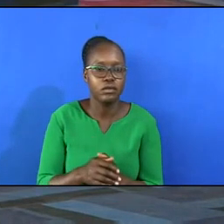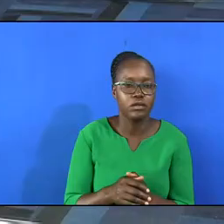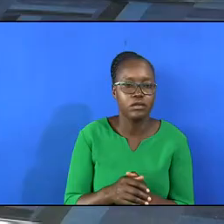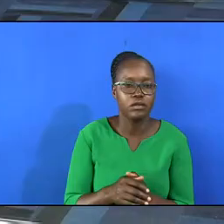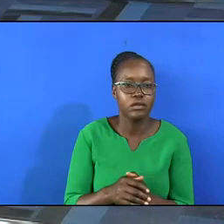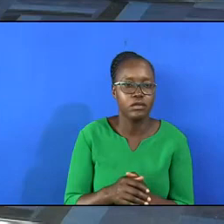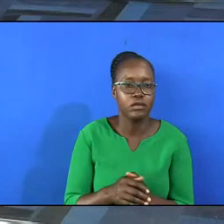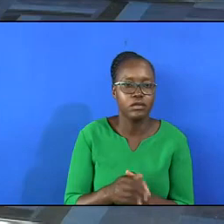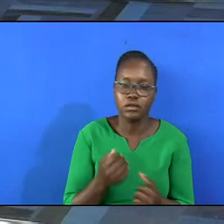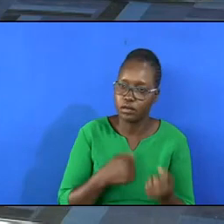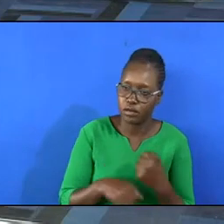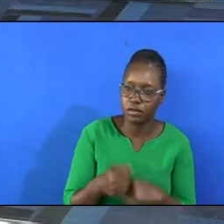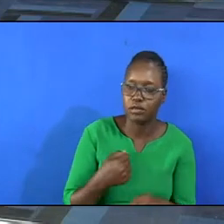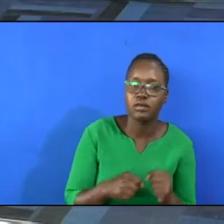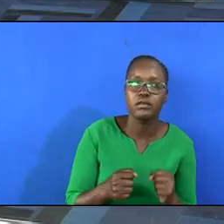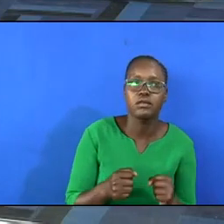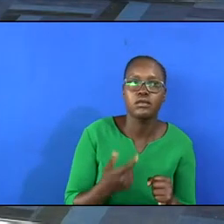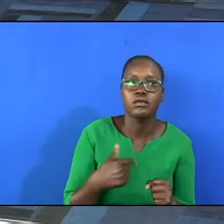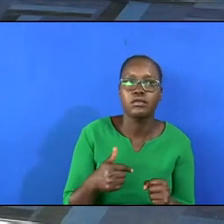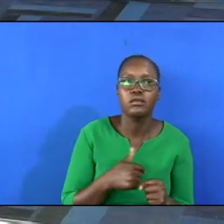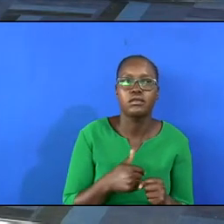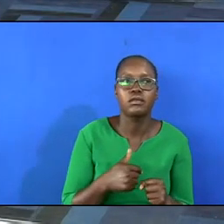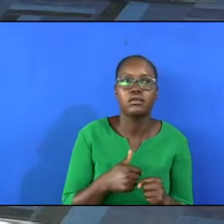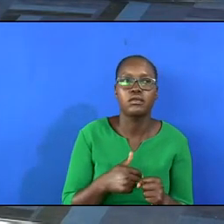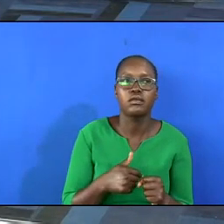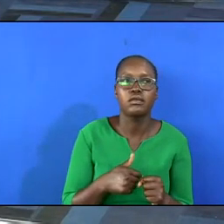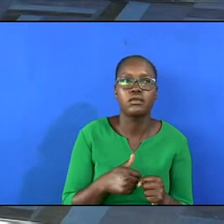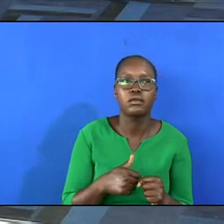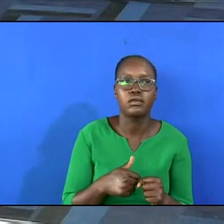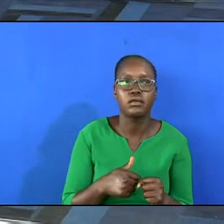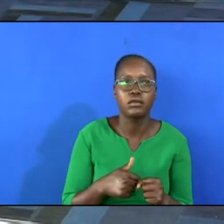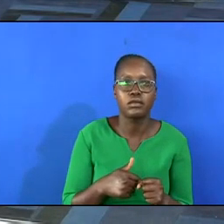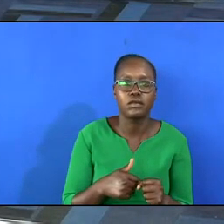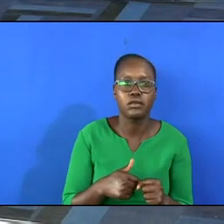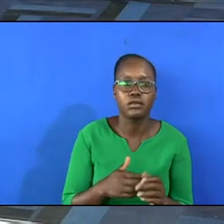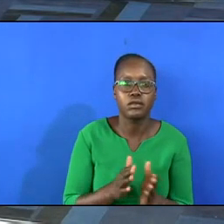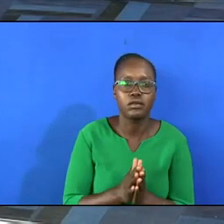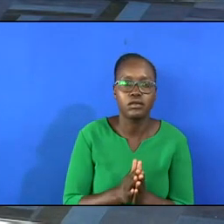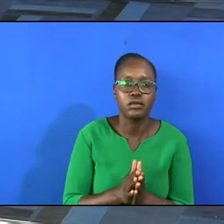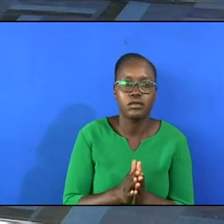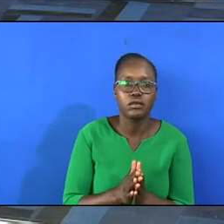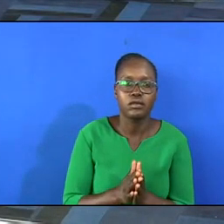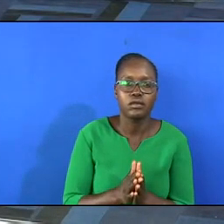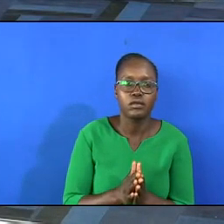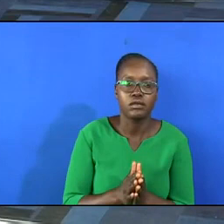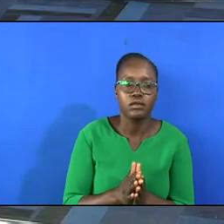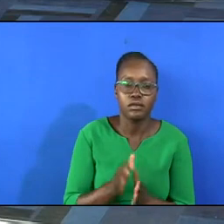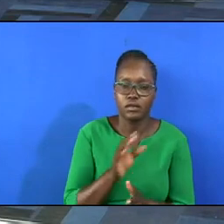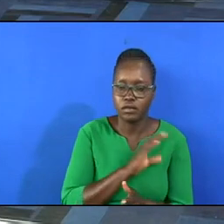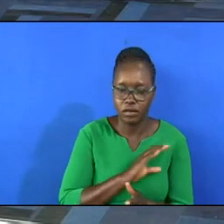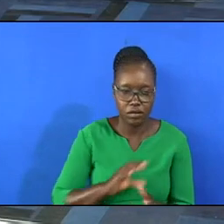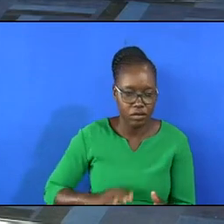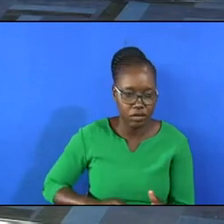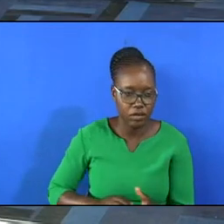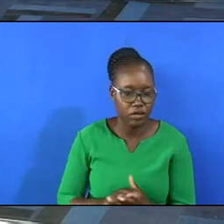activates in us a faith that says for me to live is Christ.